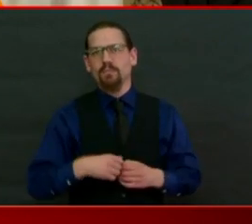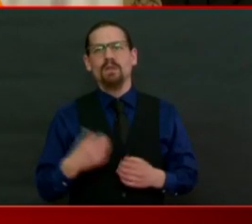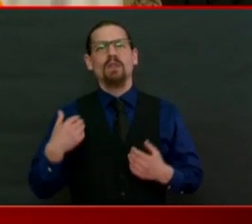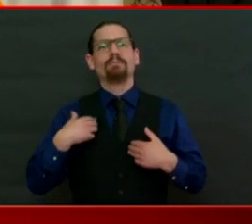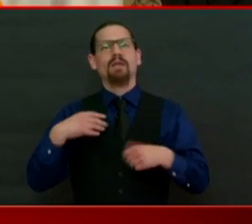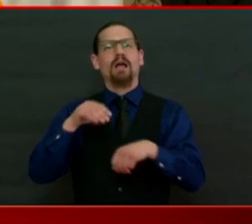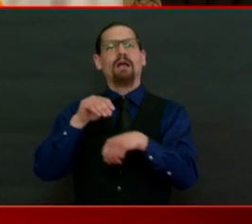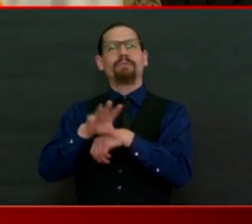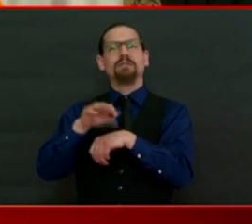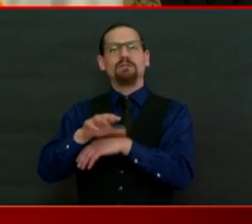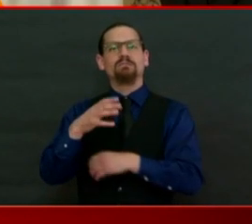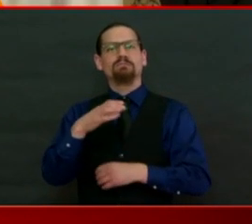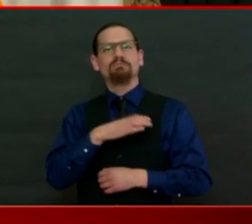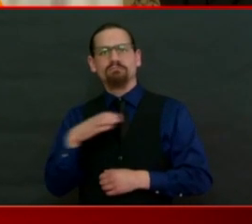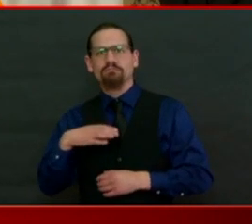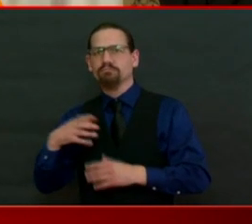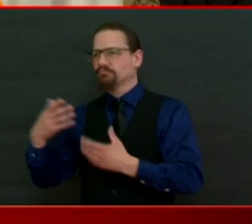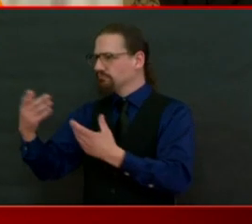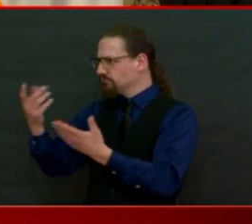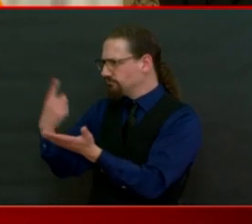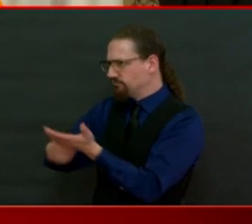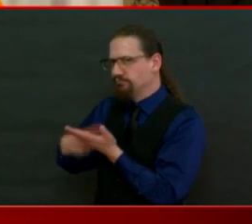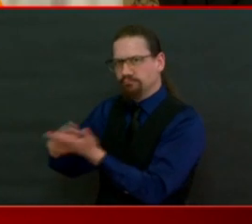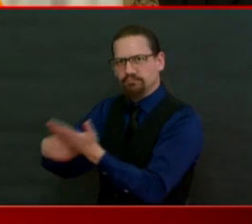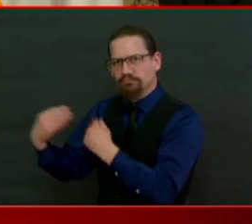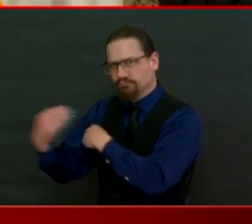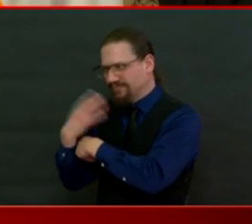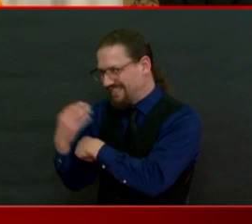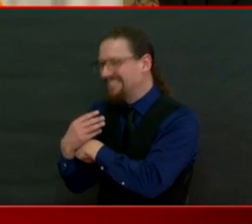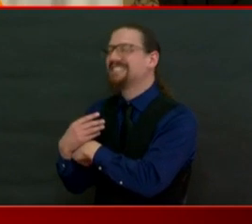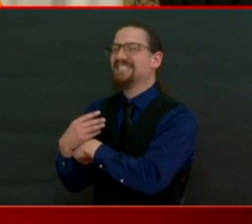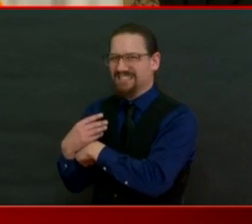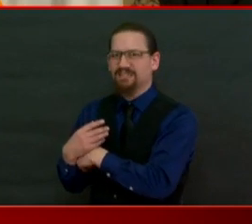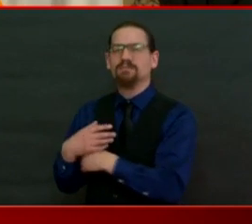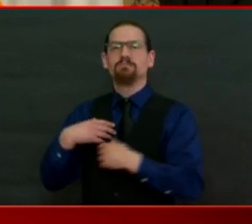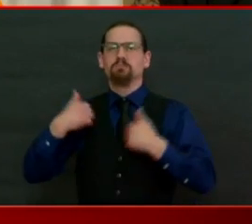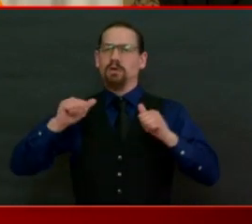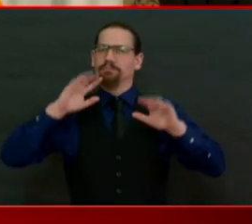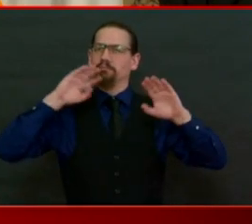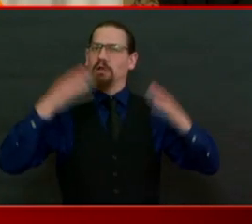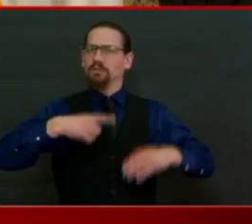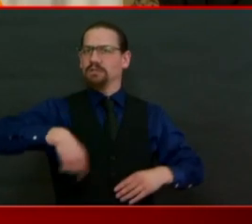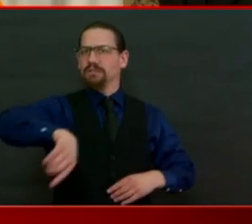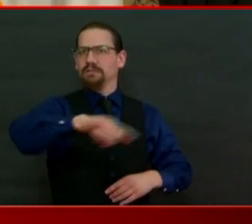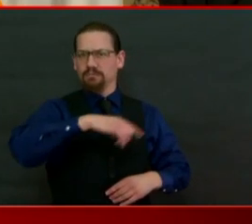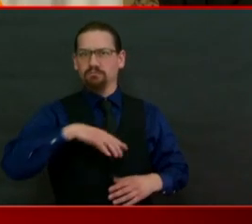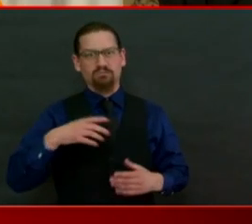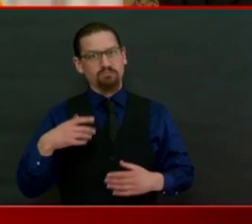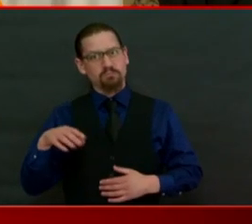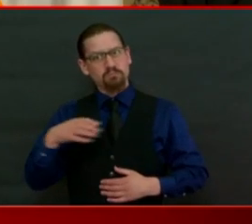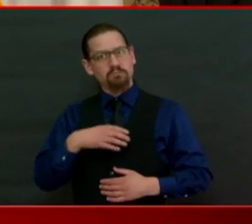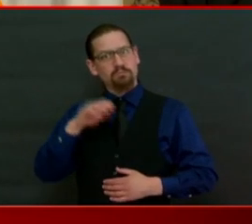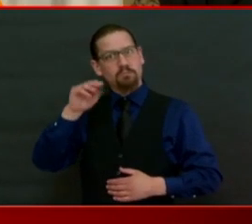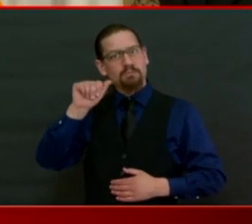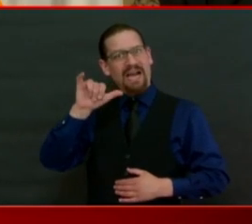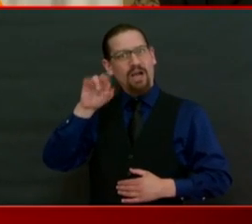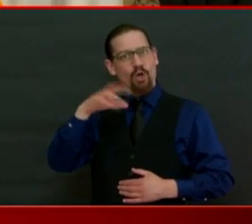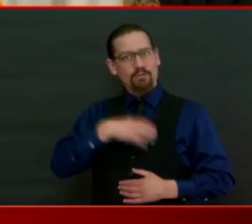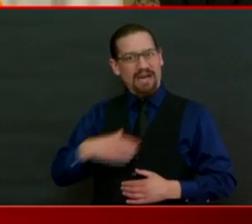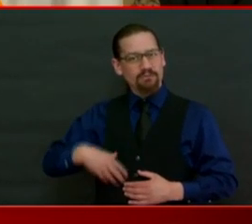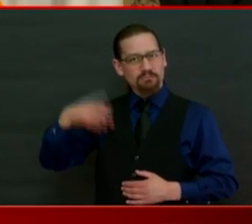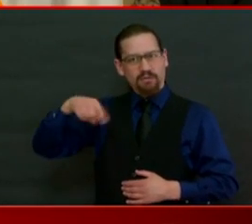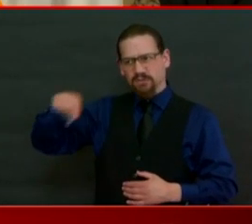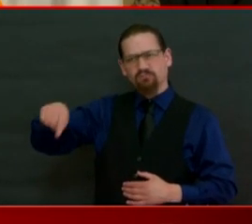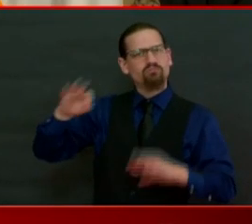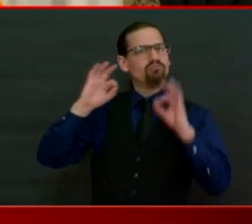trying to double down on our efforts. And certainly I would encourage every, you know, the mayor, he's doing it. We all need to do more for exactly the reason I